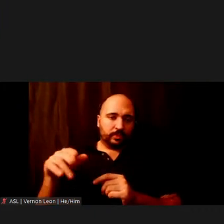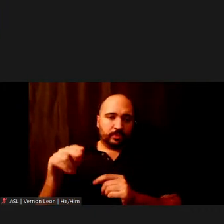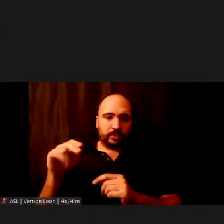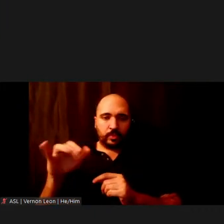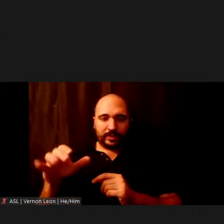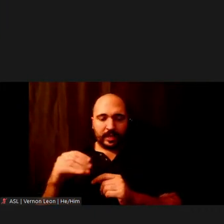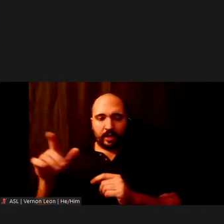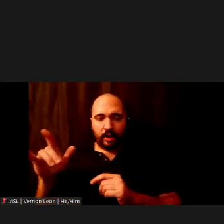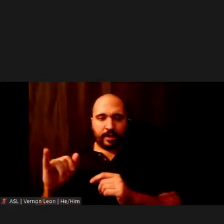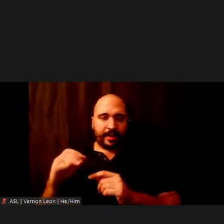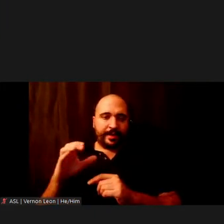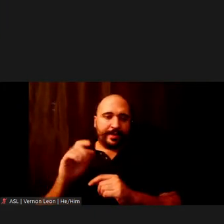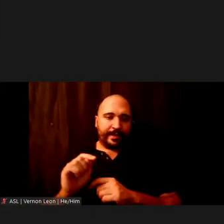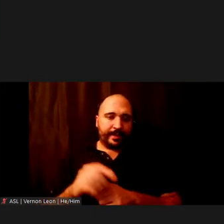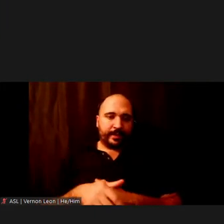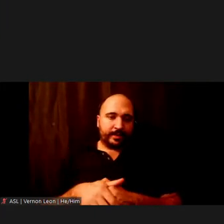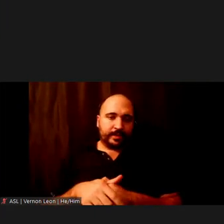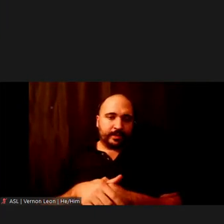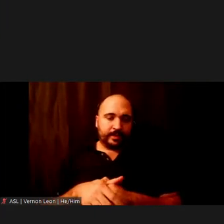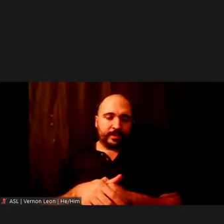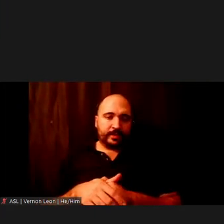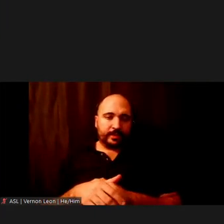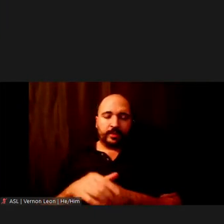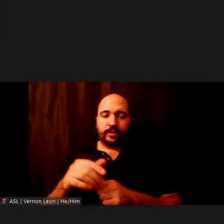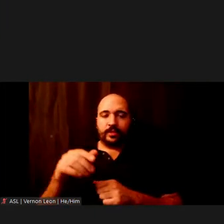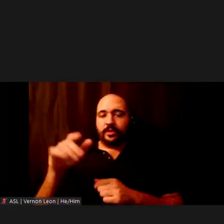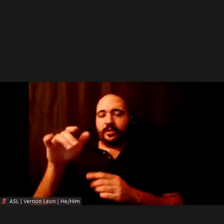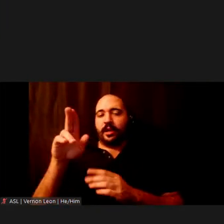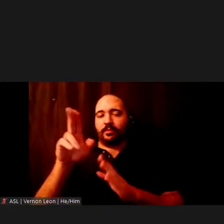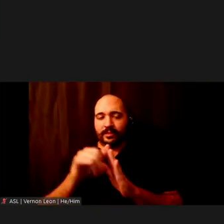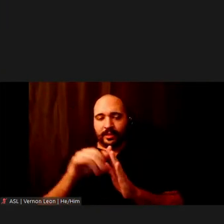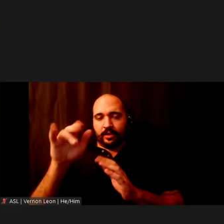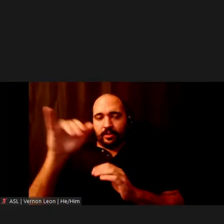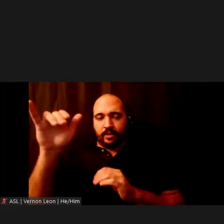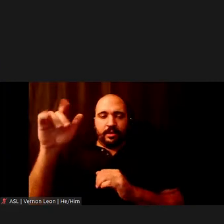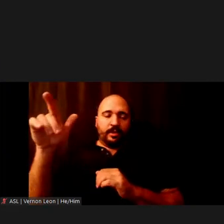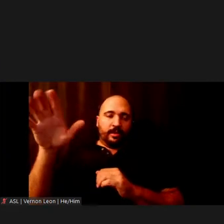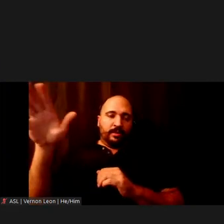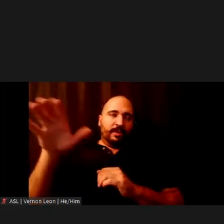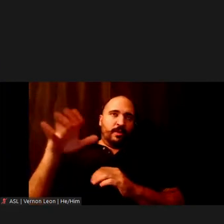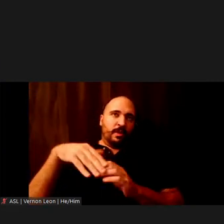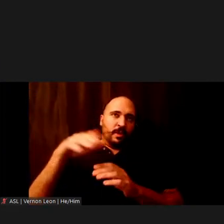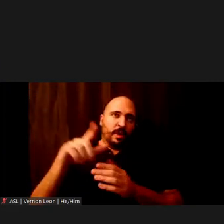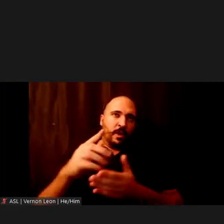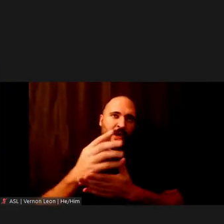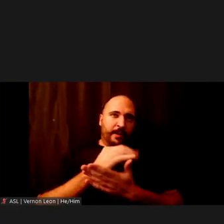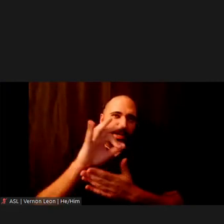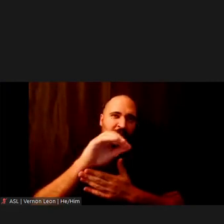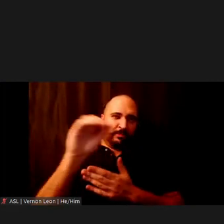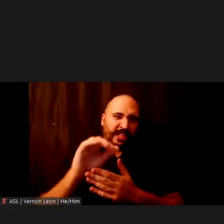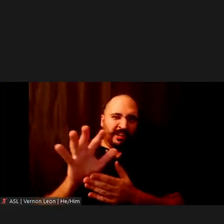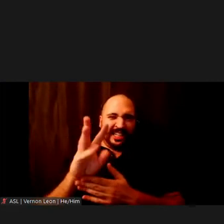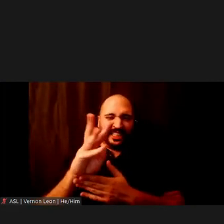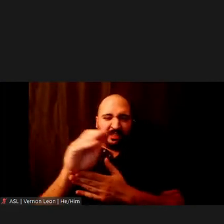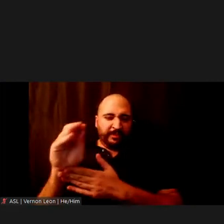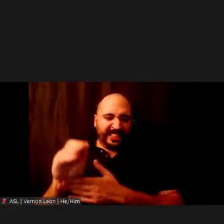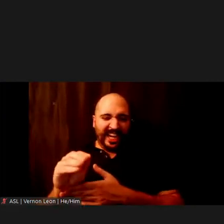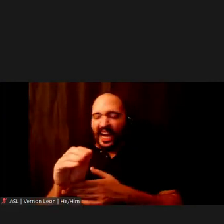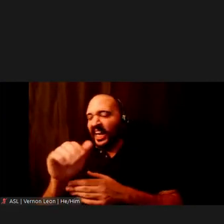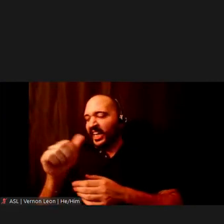Long Island, and in Connecticut, while the low income population represents over 9%, about 6%, and over 10%, respectively.